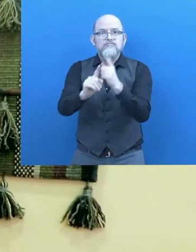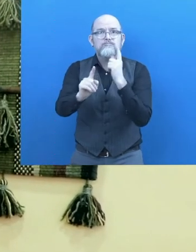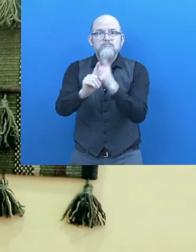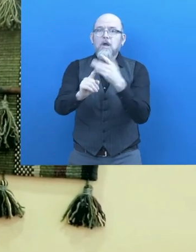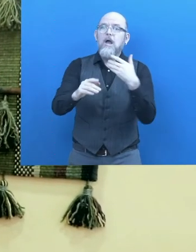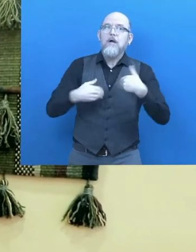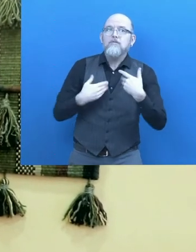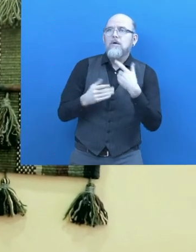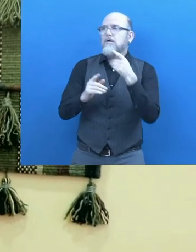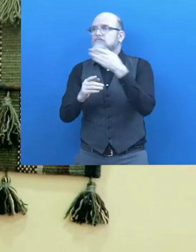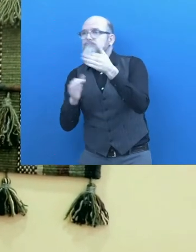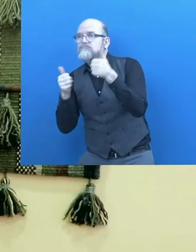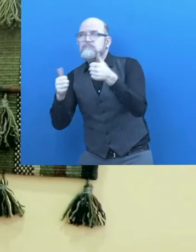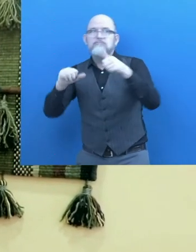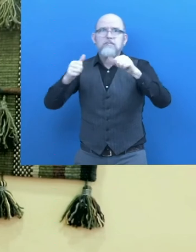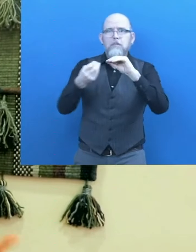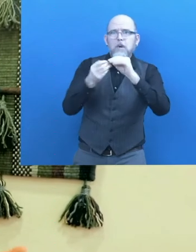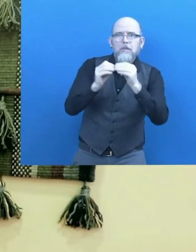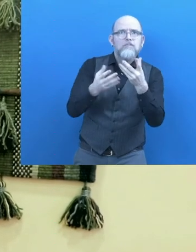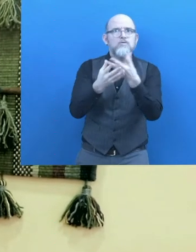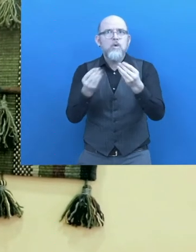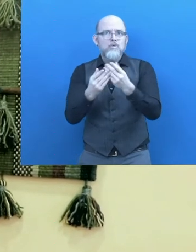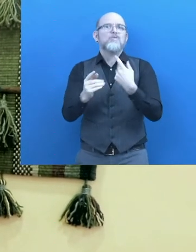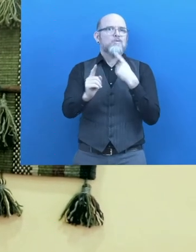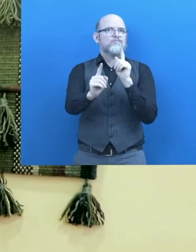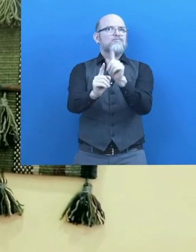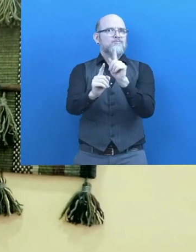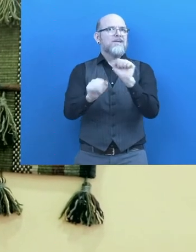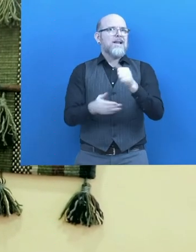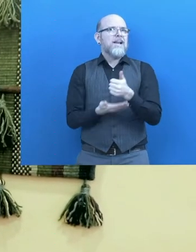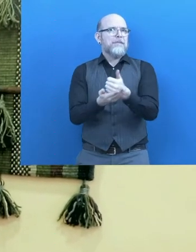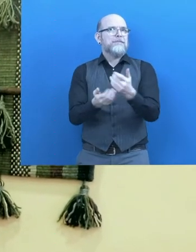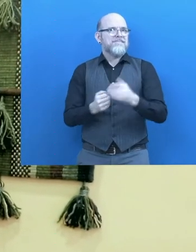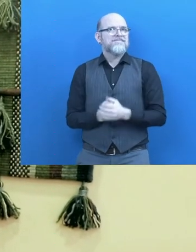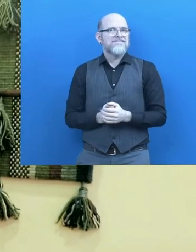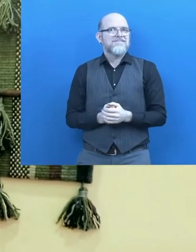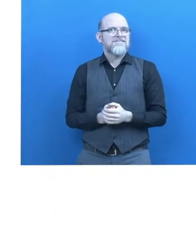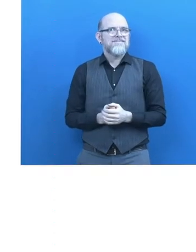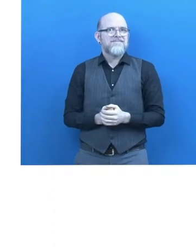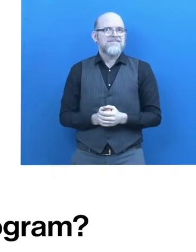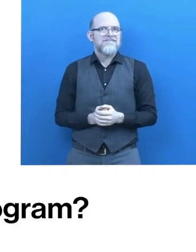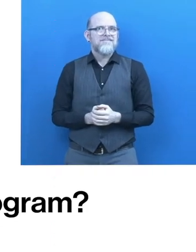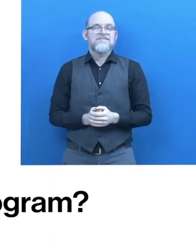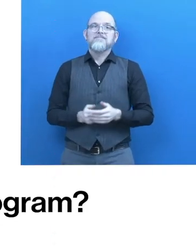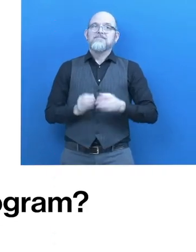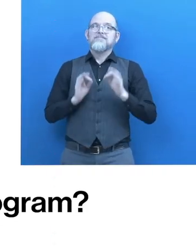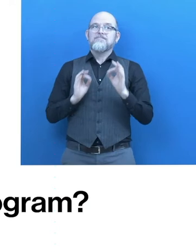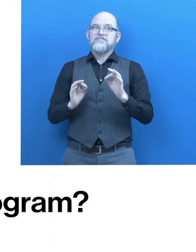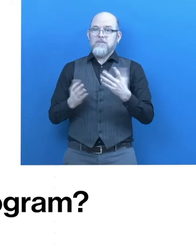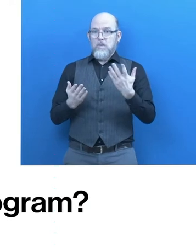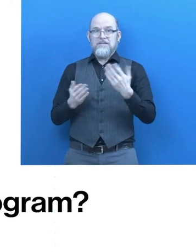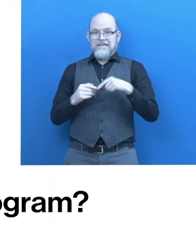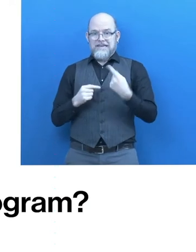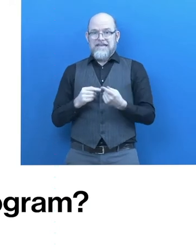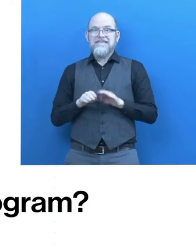-up and visits to the work side to mitigate any issues or problems that may arise on the job. What's next for